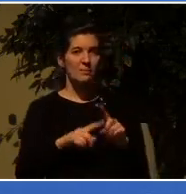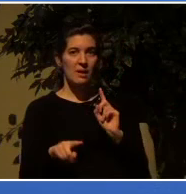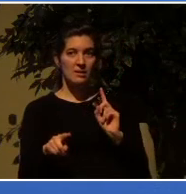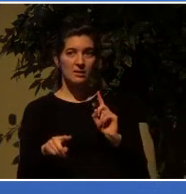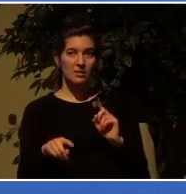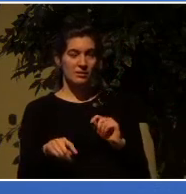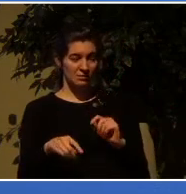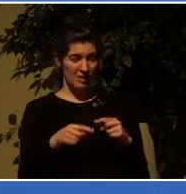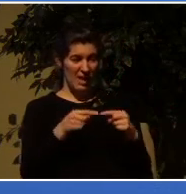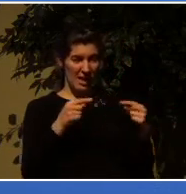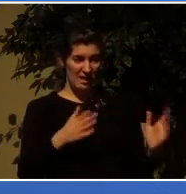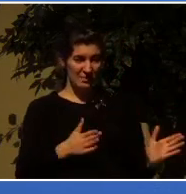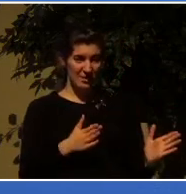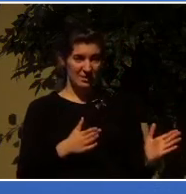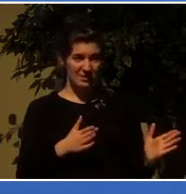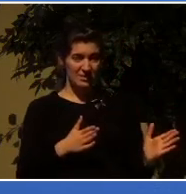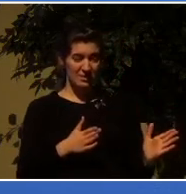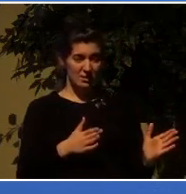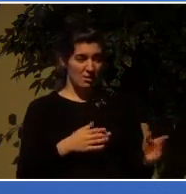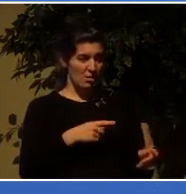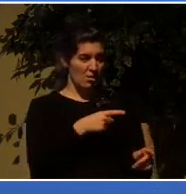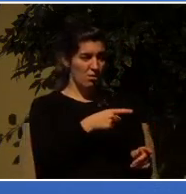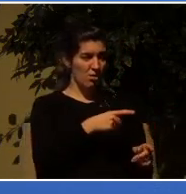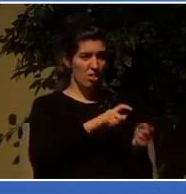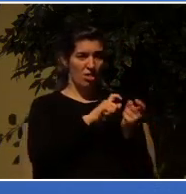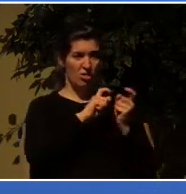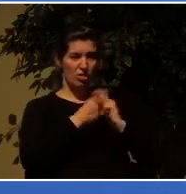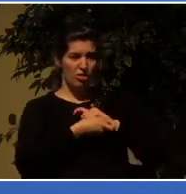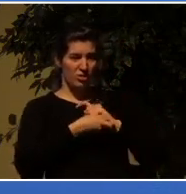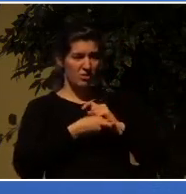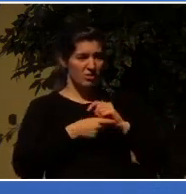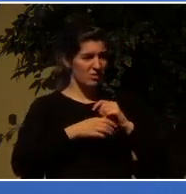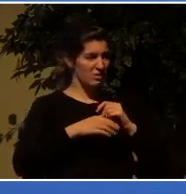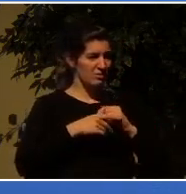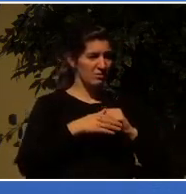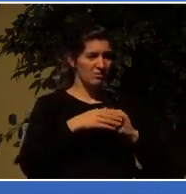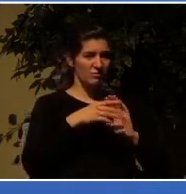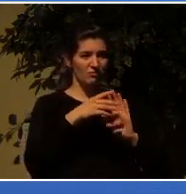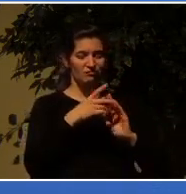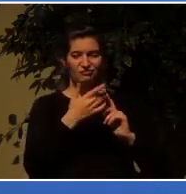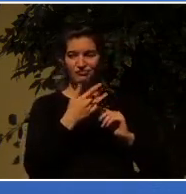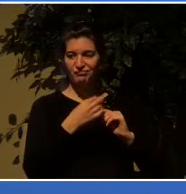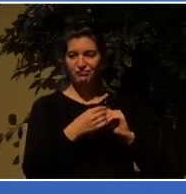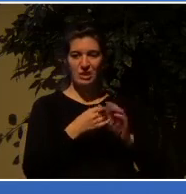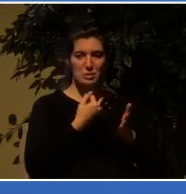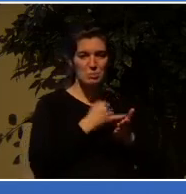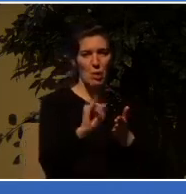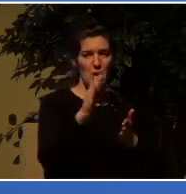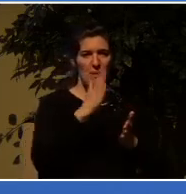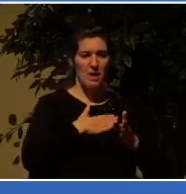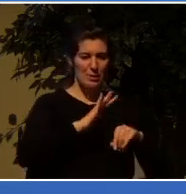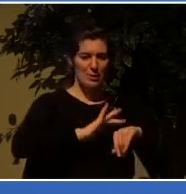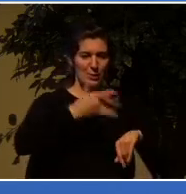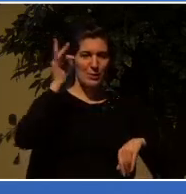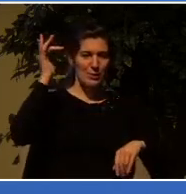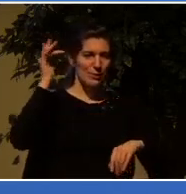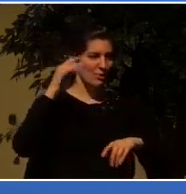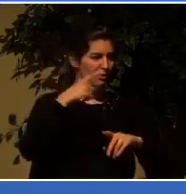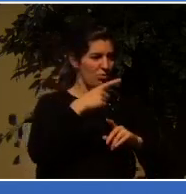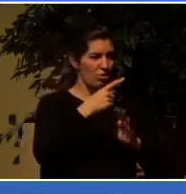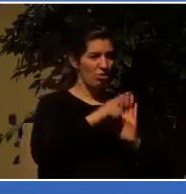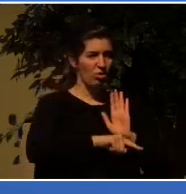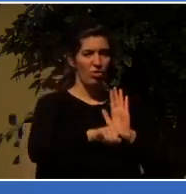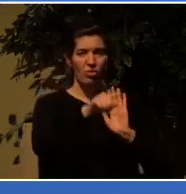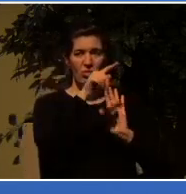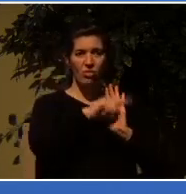when you get misrepresented, misunderstood, falsely accused, or even criticized. Some of us, so thin-skinned if anybody